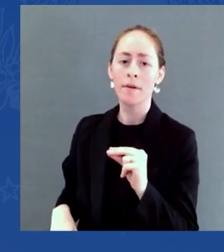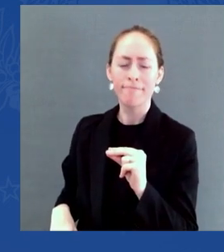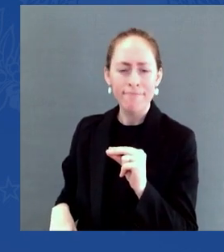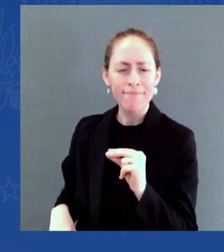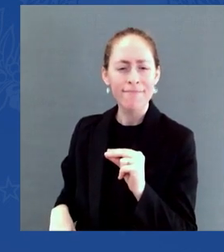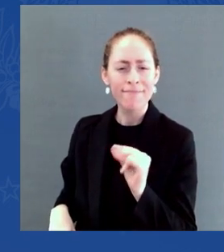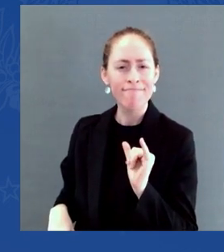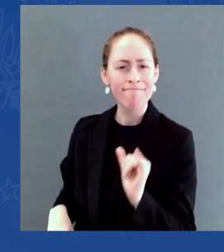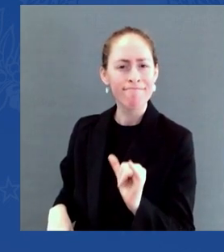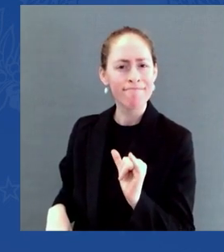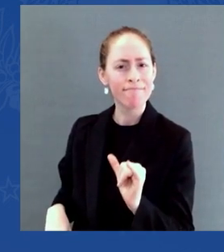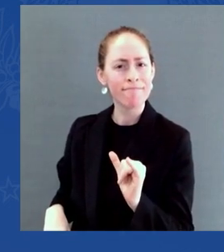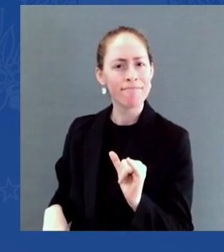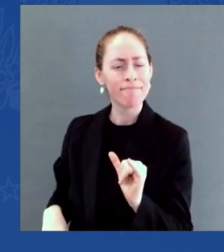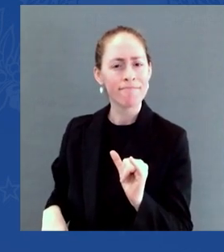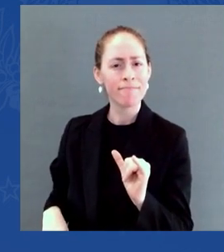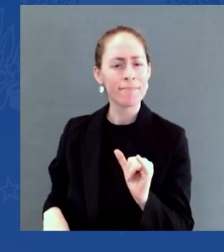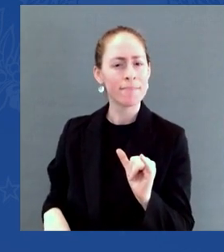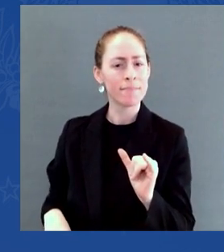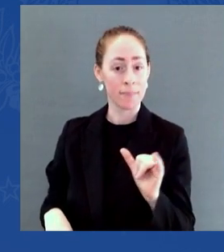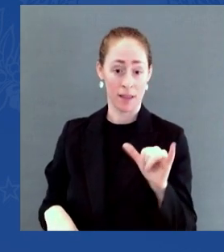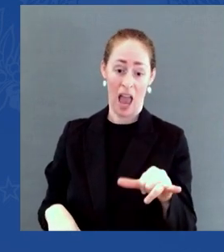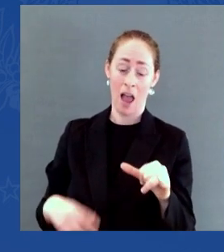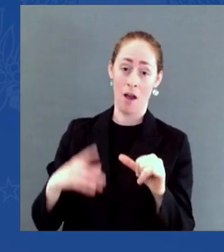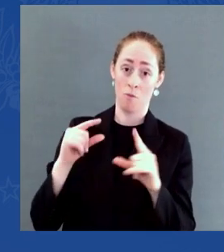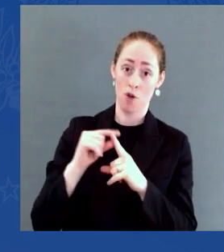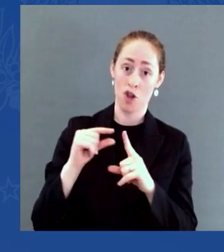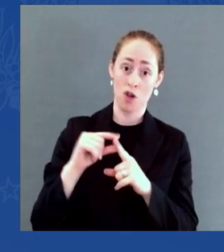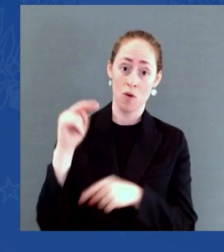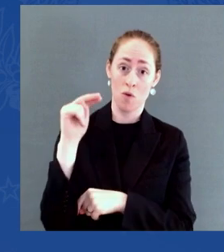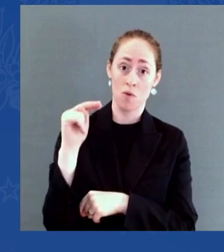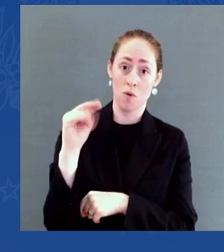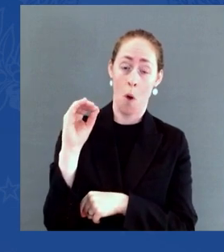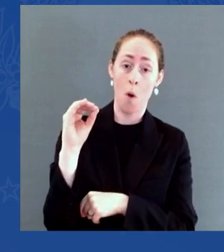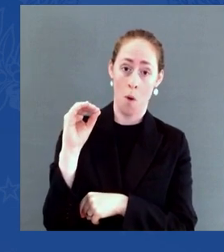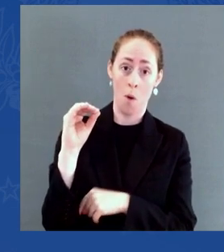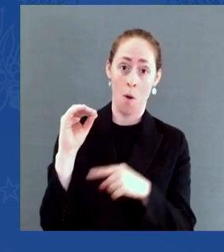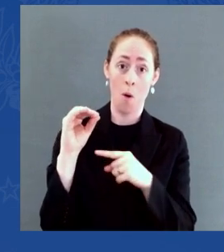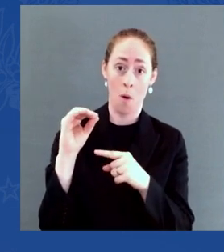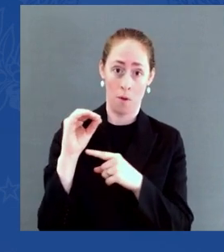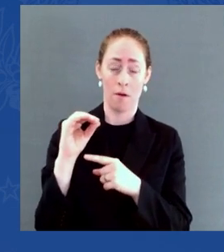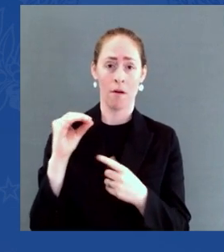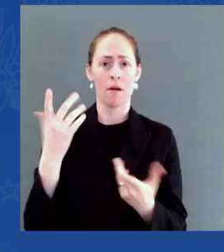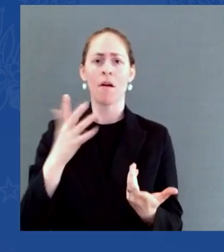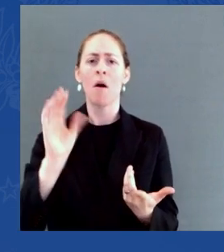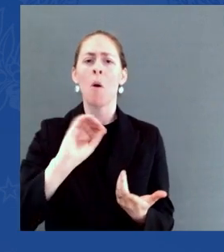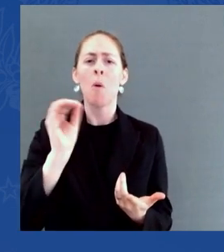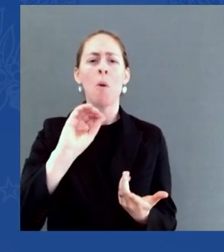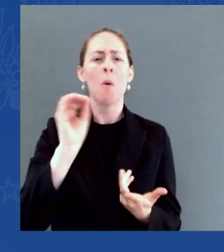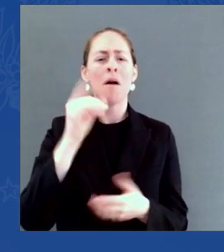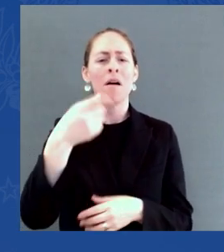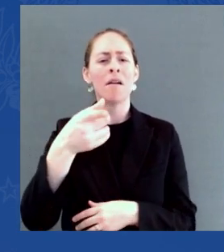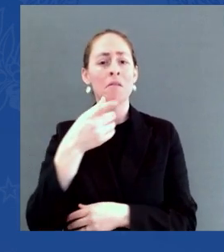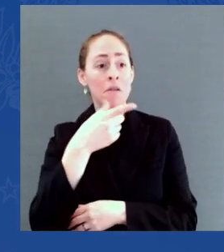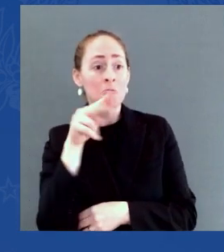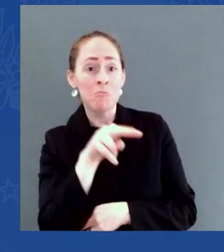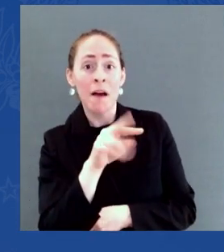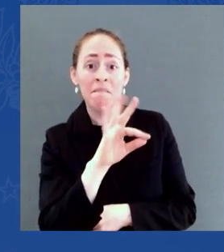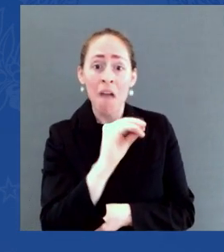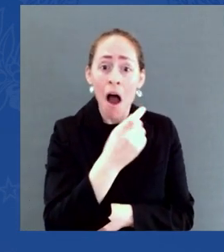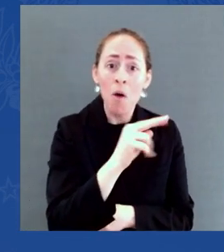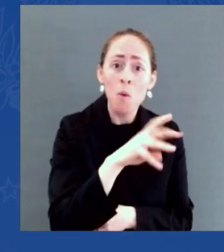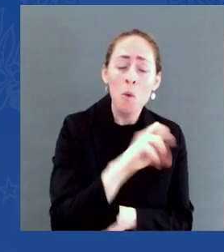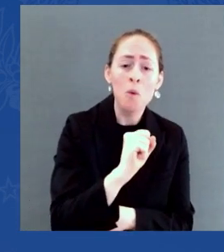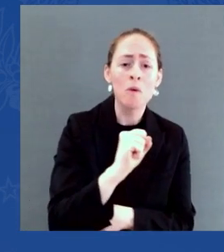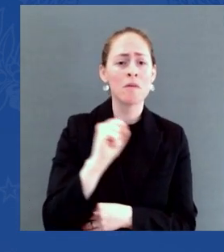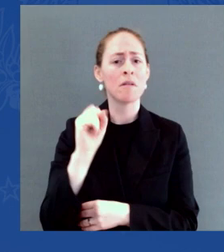not on Fox, not in the real world, in your life, around your kitchen table. Well, here's what it's going to mean. It means for millions